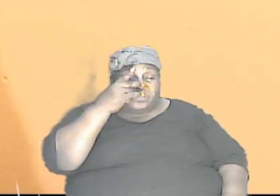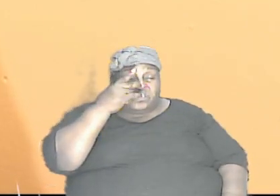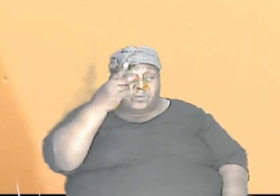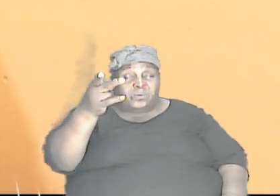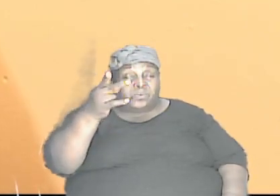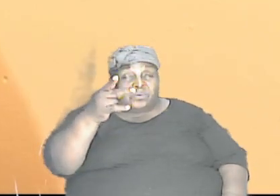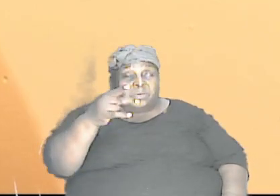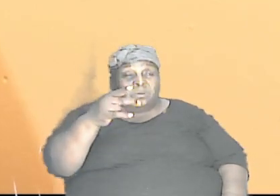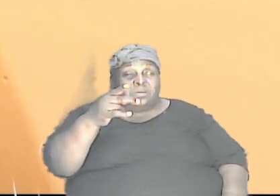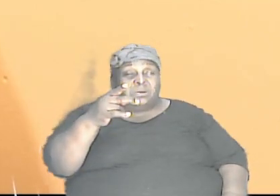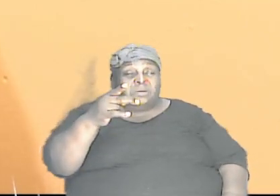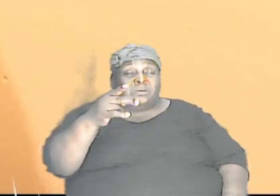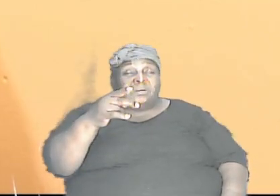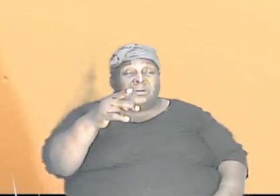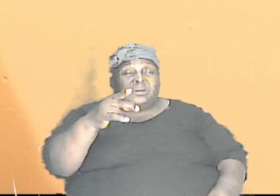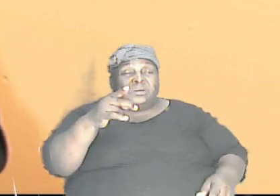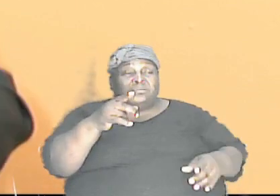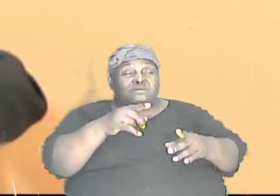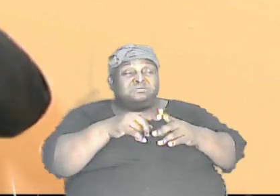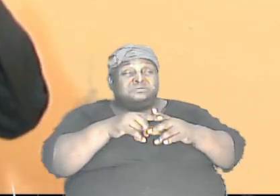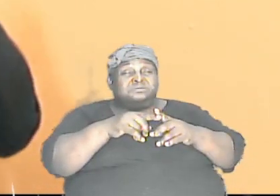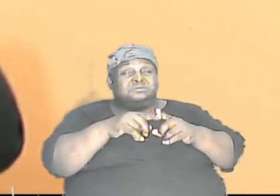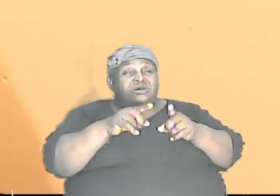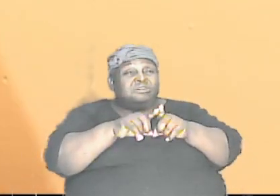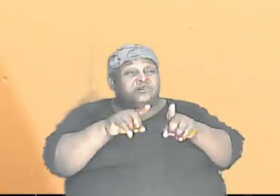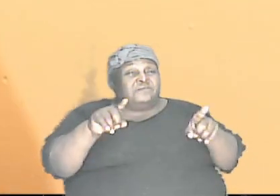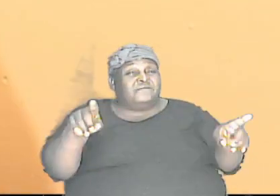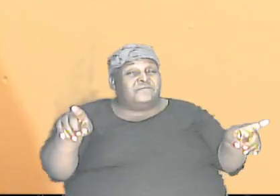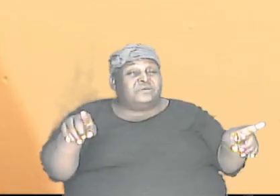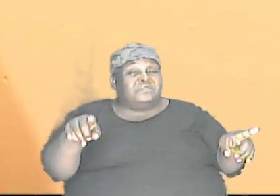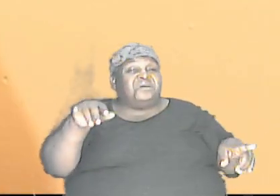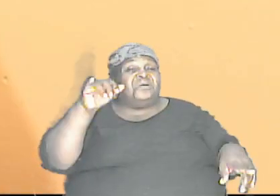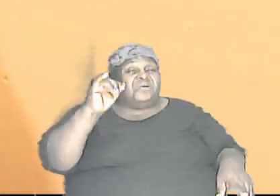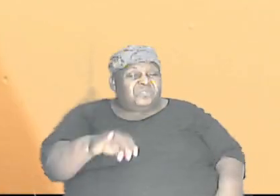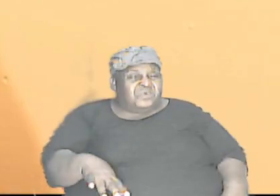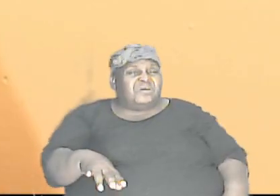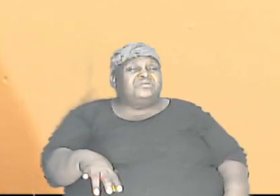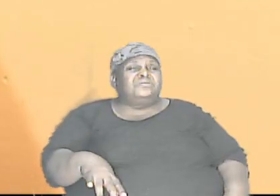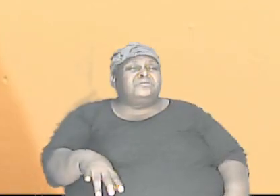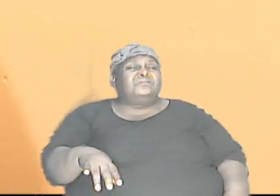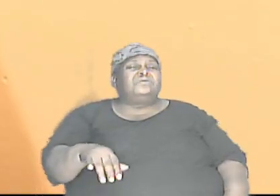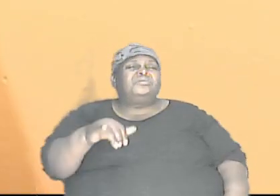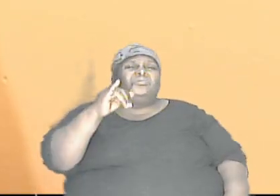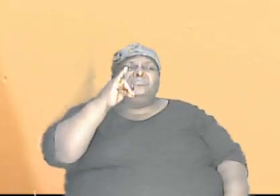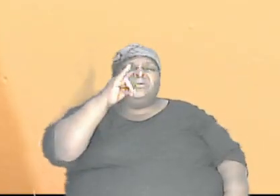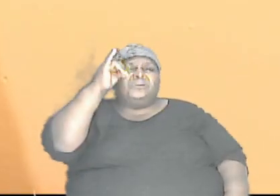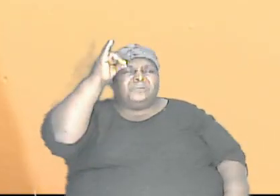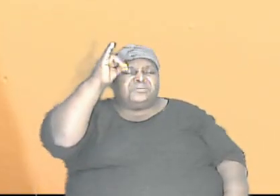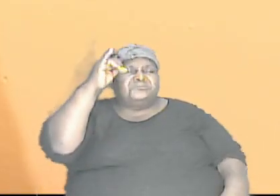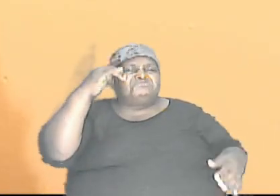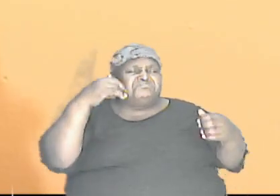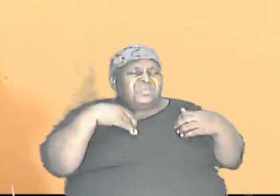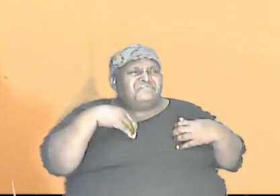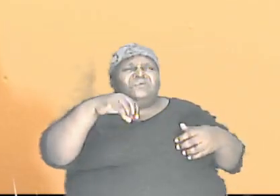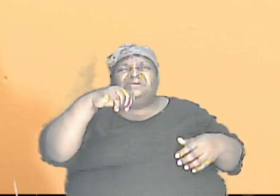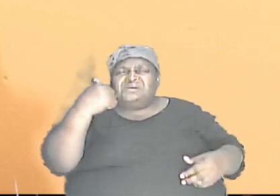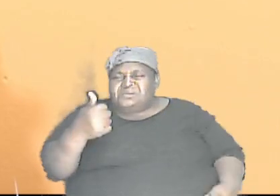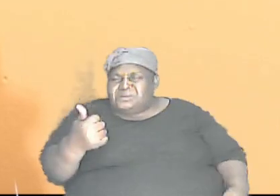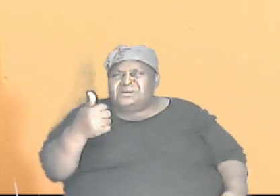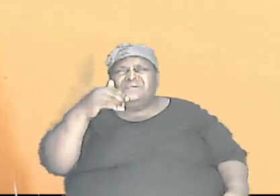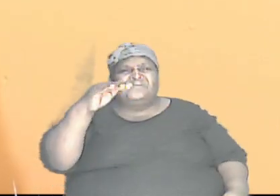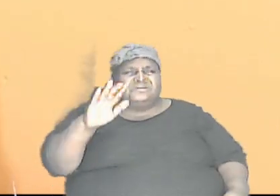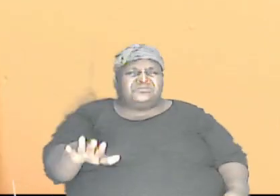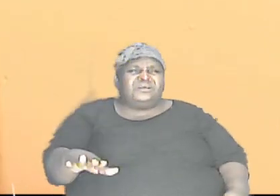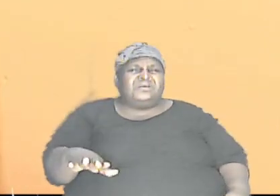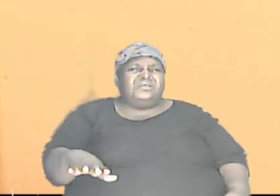that that couple had another child. And that child now had all of the